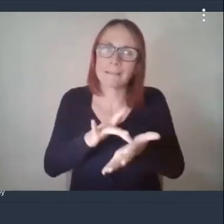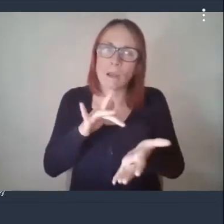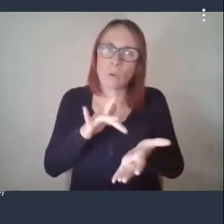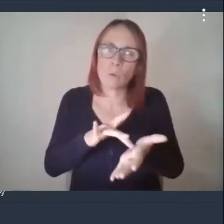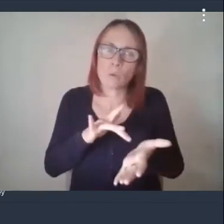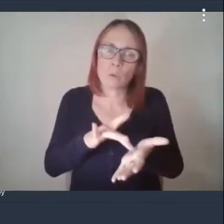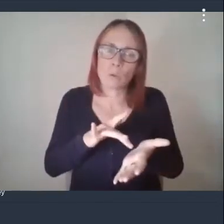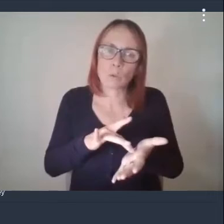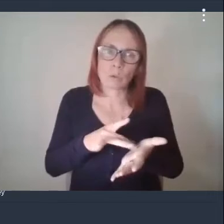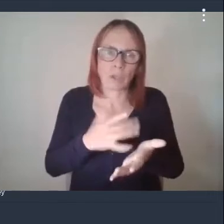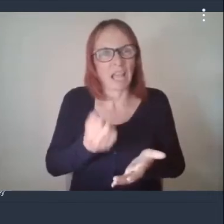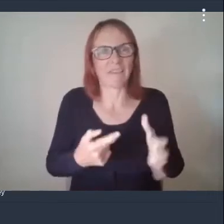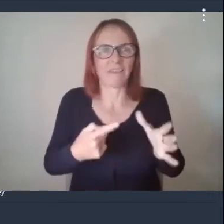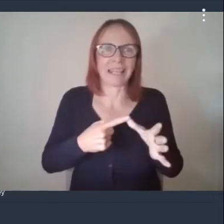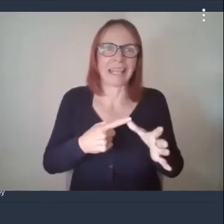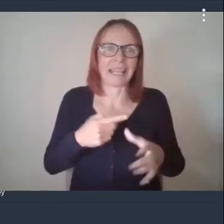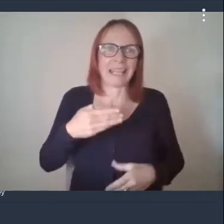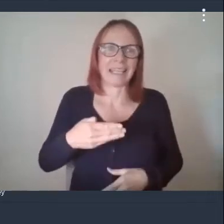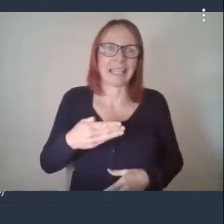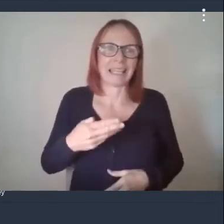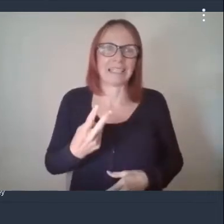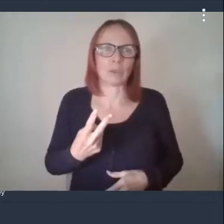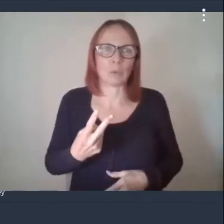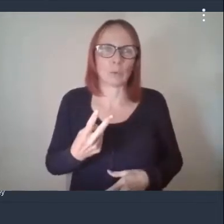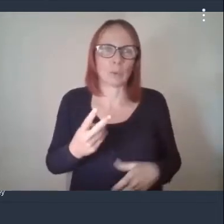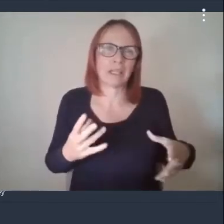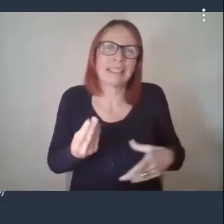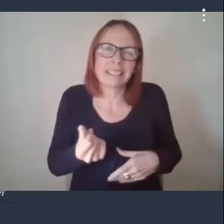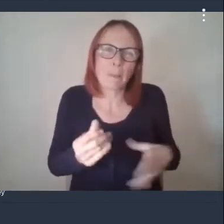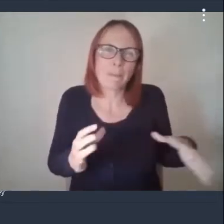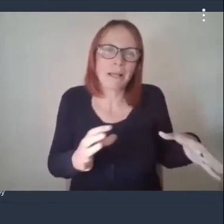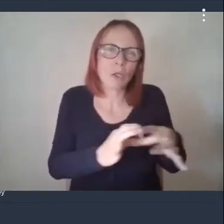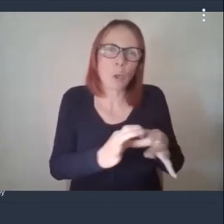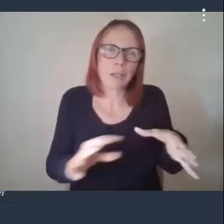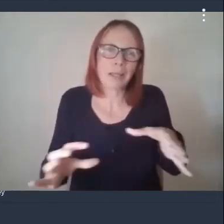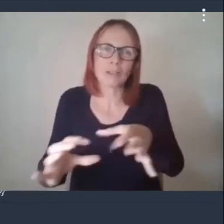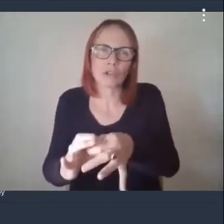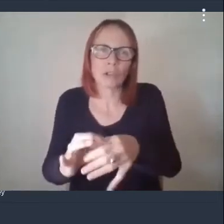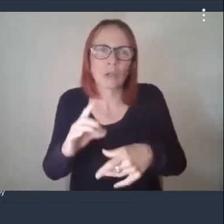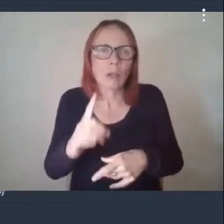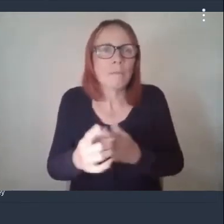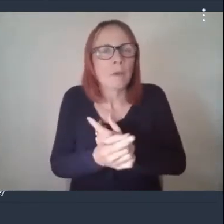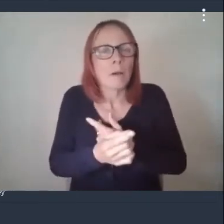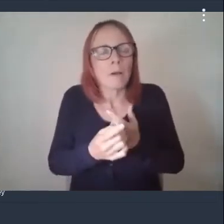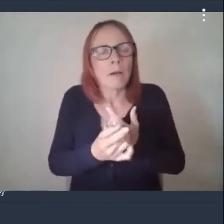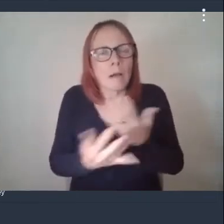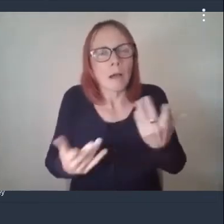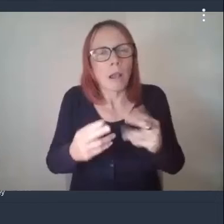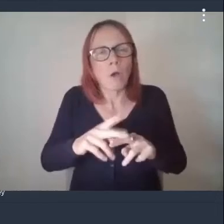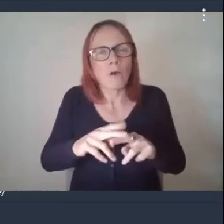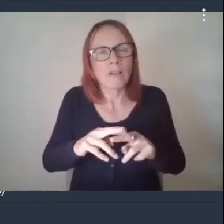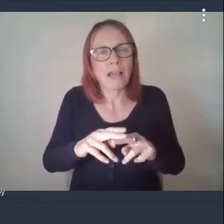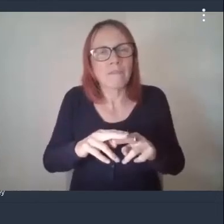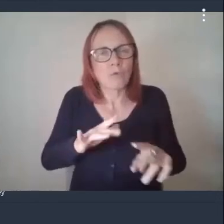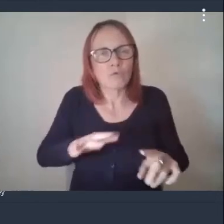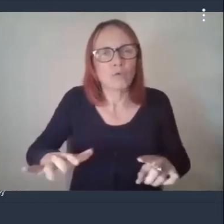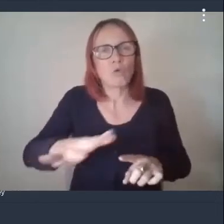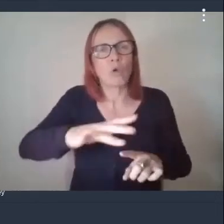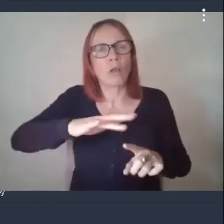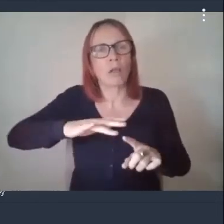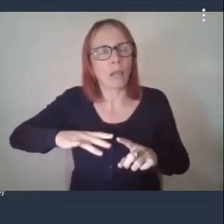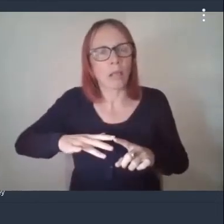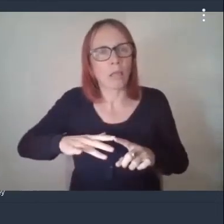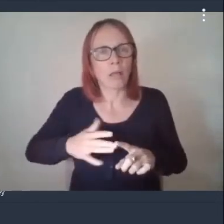the a92 that connects some of those major towns and a lot of faith is rural and is badly connected